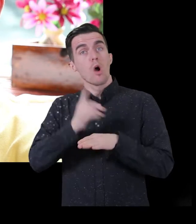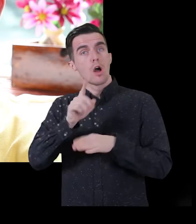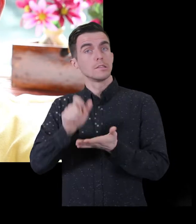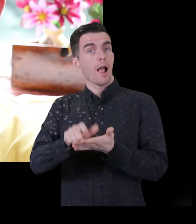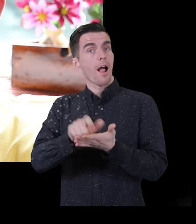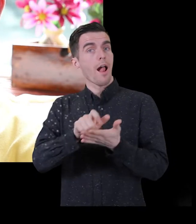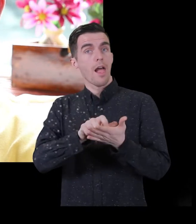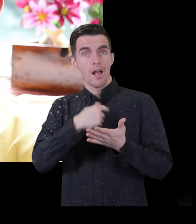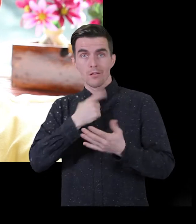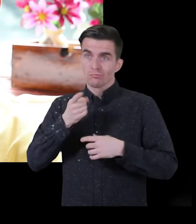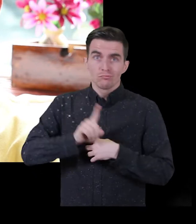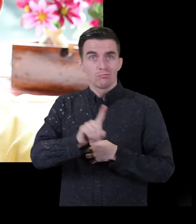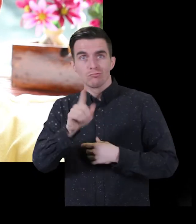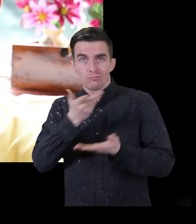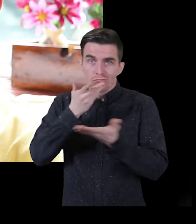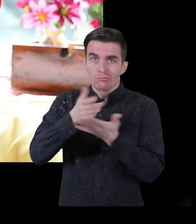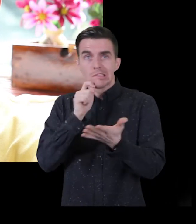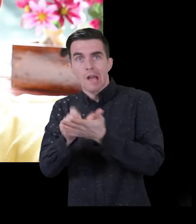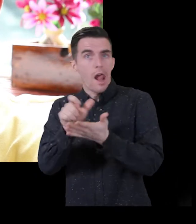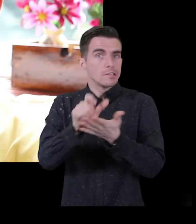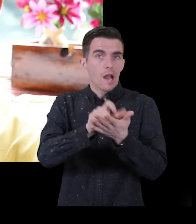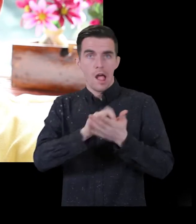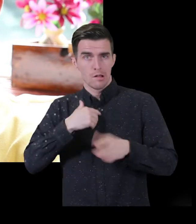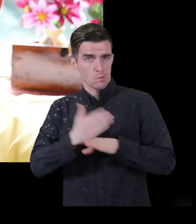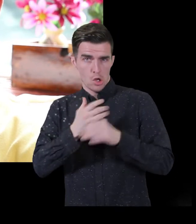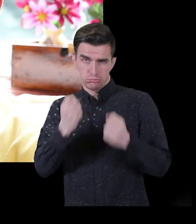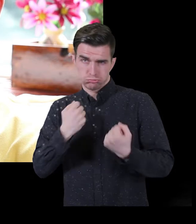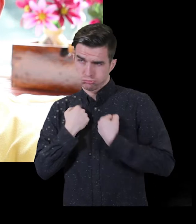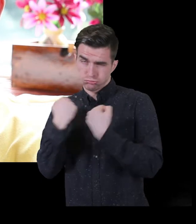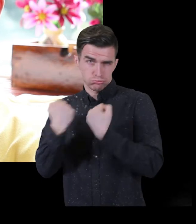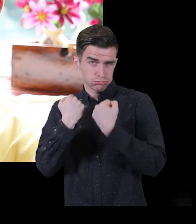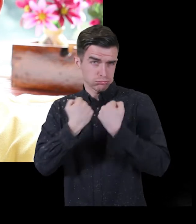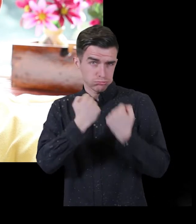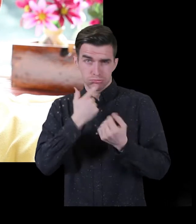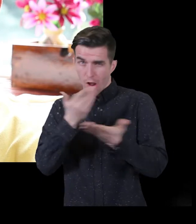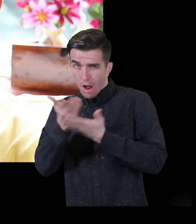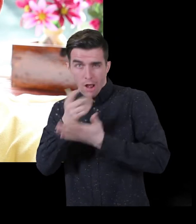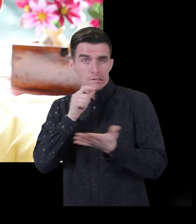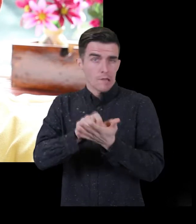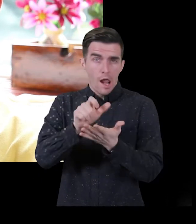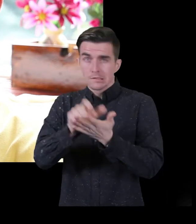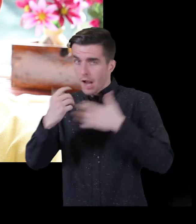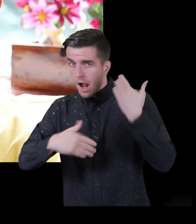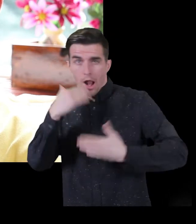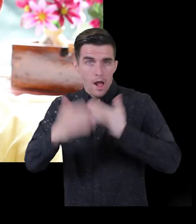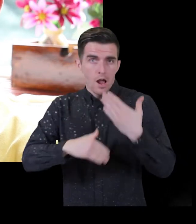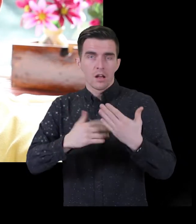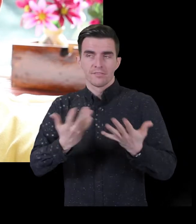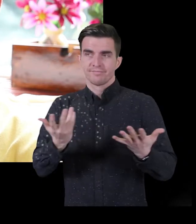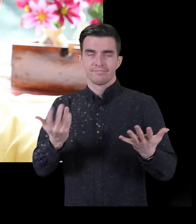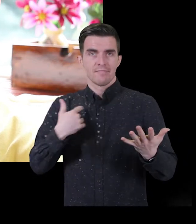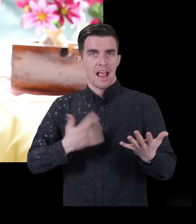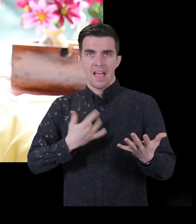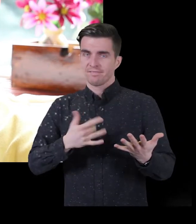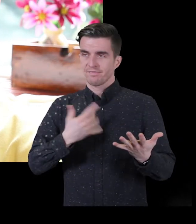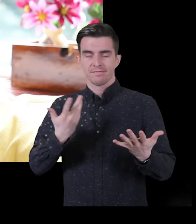found out that I had cataracts in my left eye, and my eyesight was slowly going downhill.